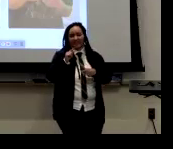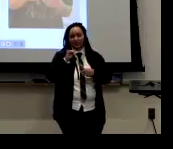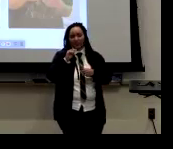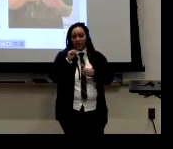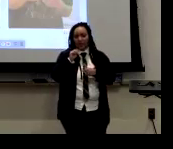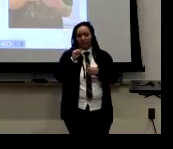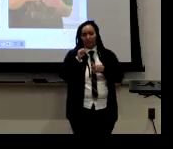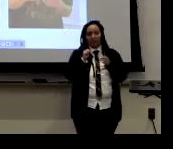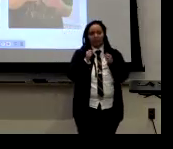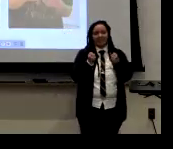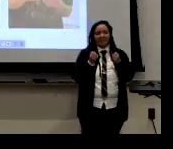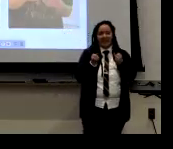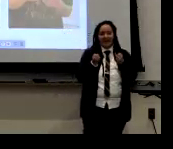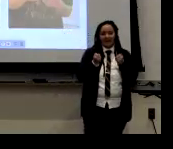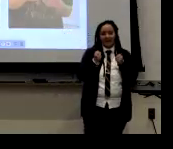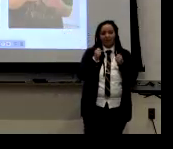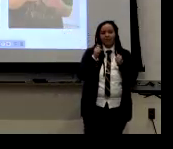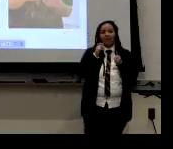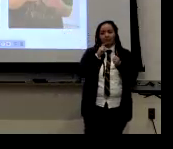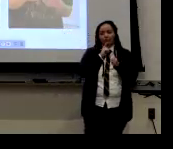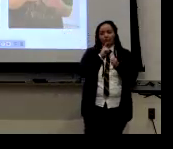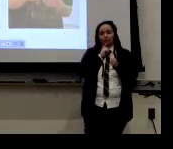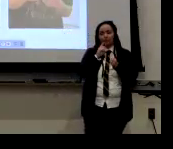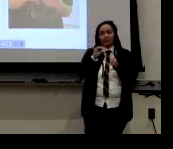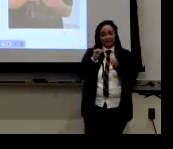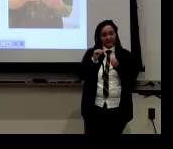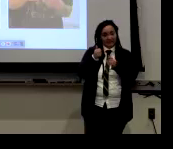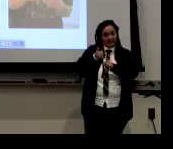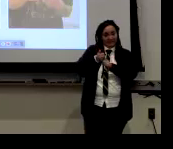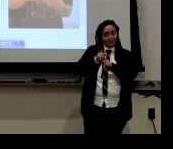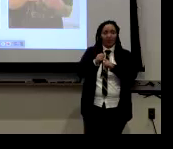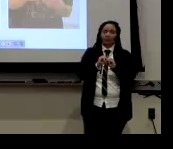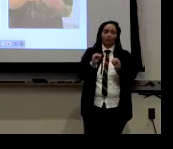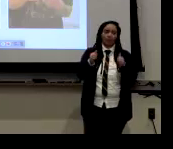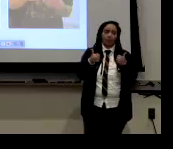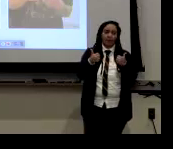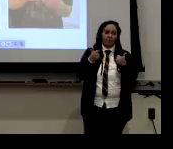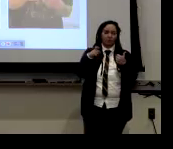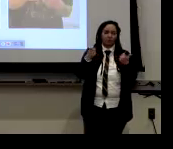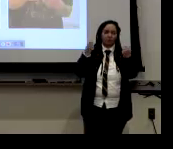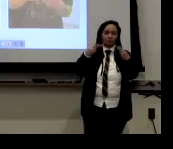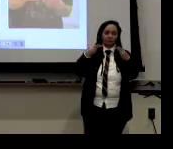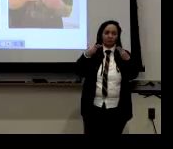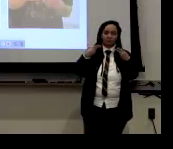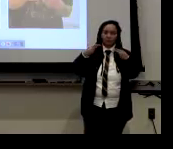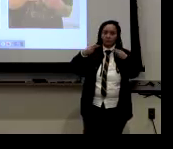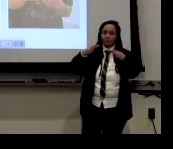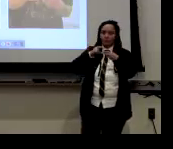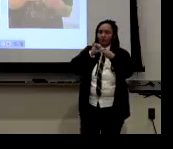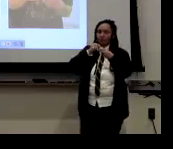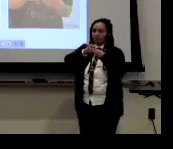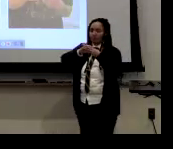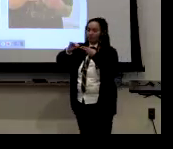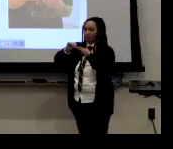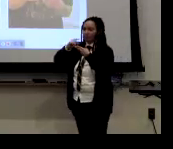name. And so the citation form of the sign, you know, is no, it should